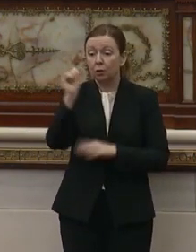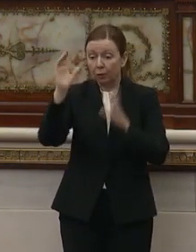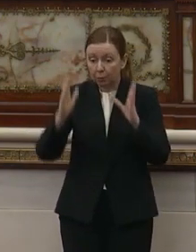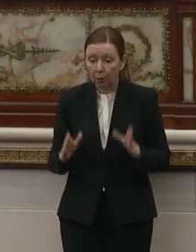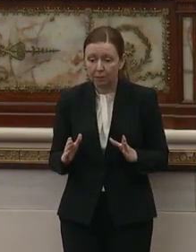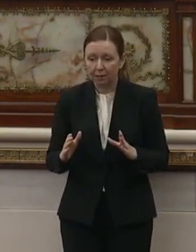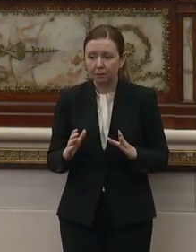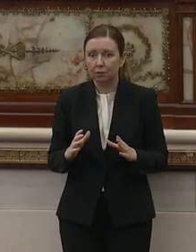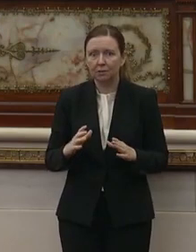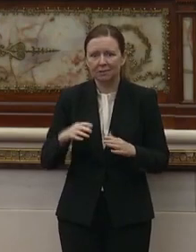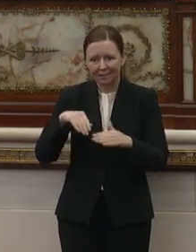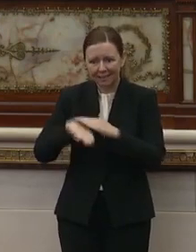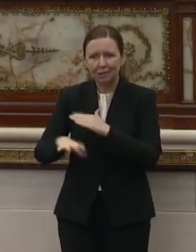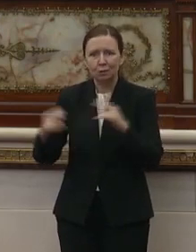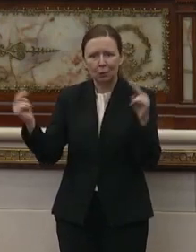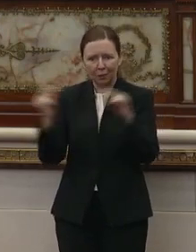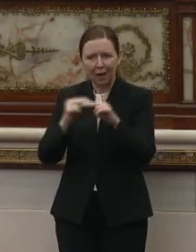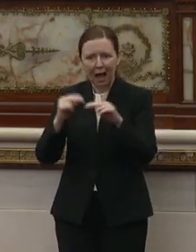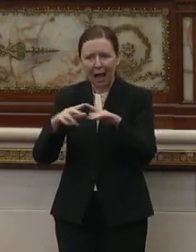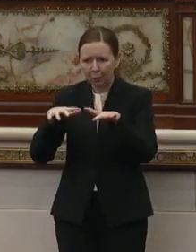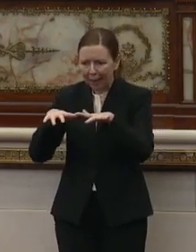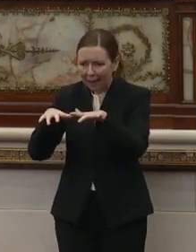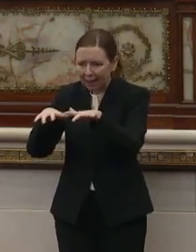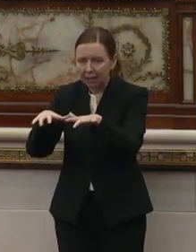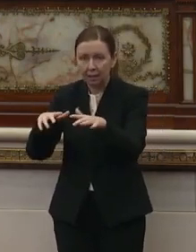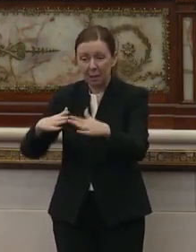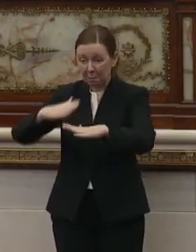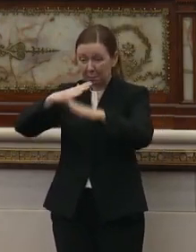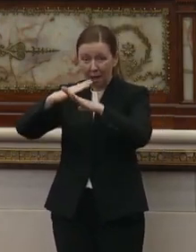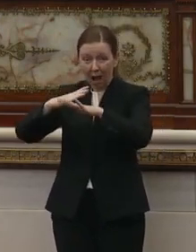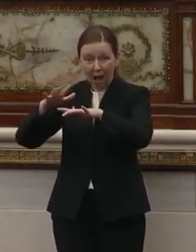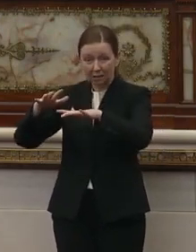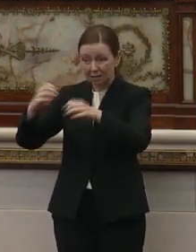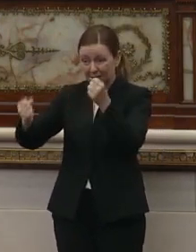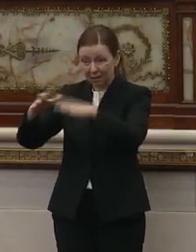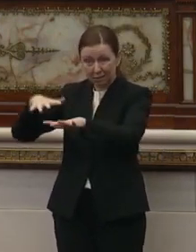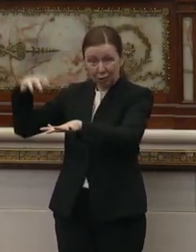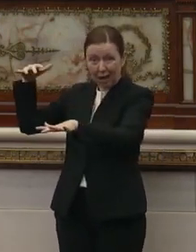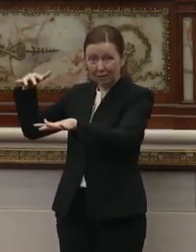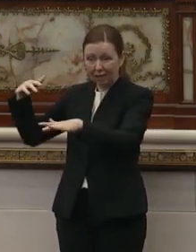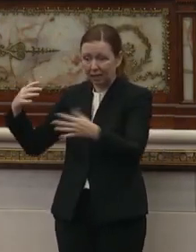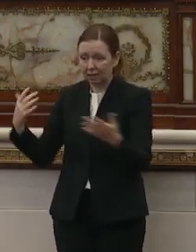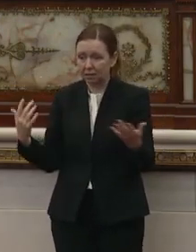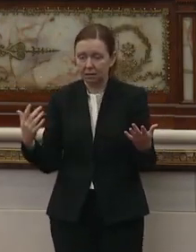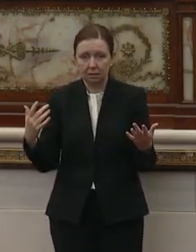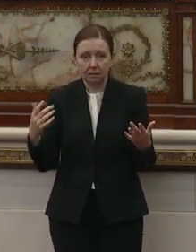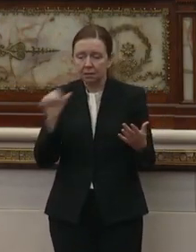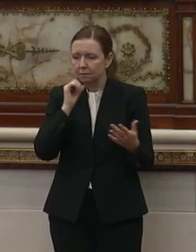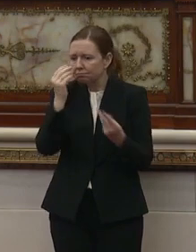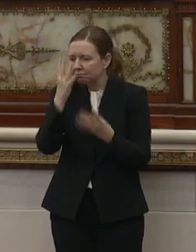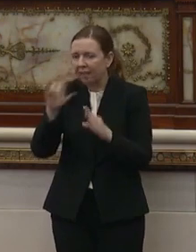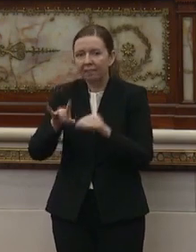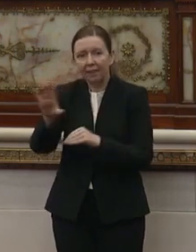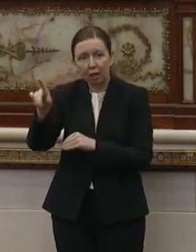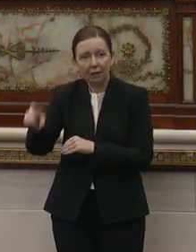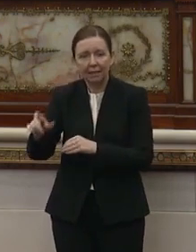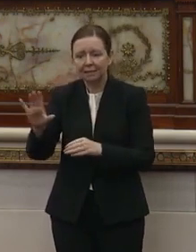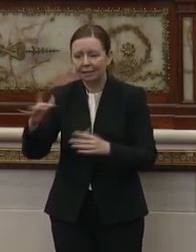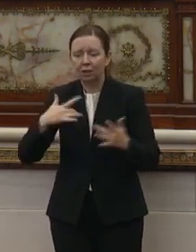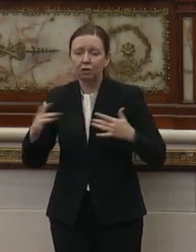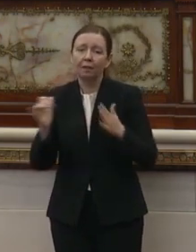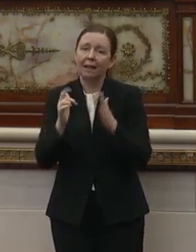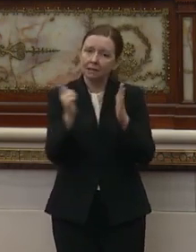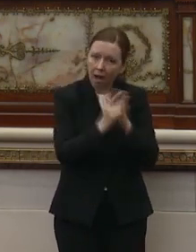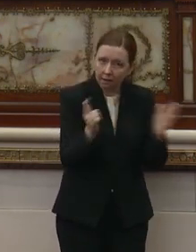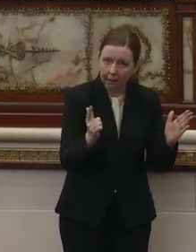went out into the highway, blocked the traffic indiscriminately of anyone's needs and concerns. And that's illegal